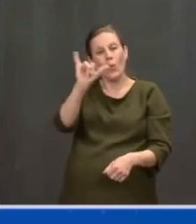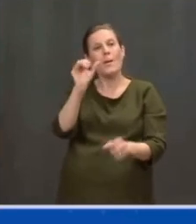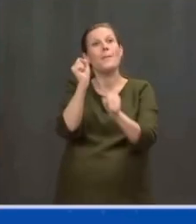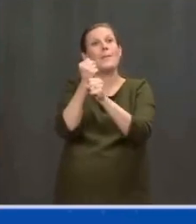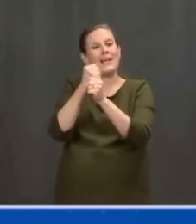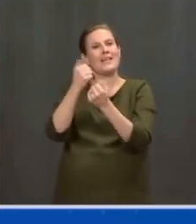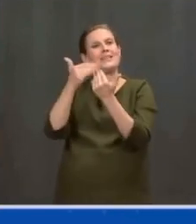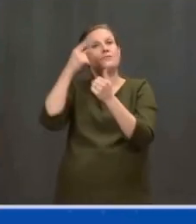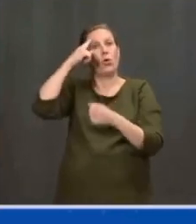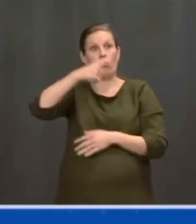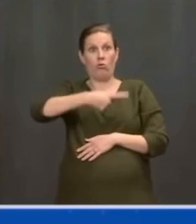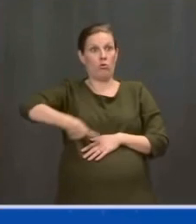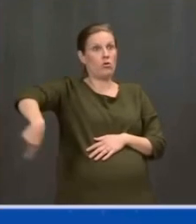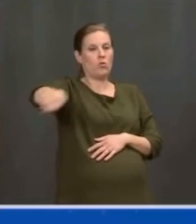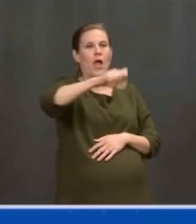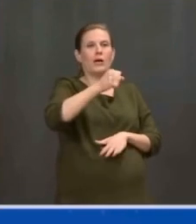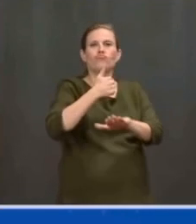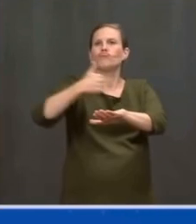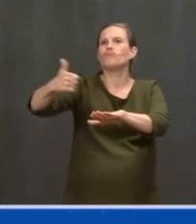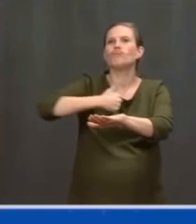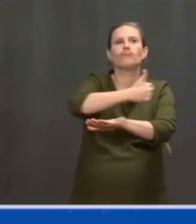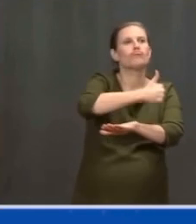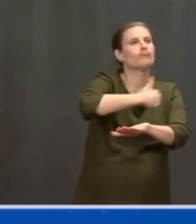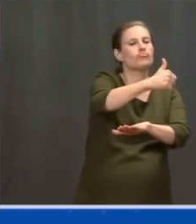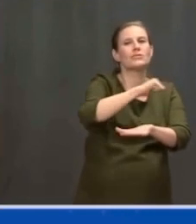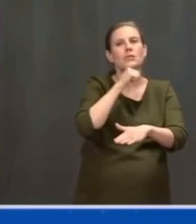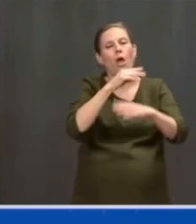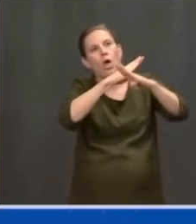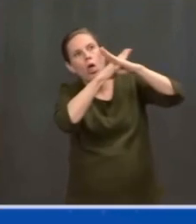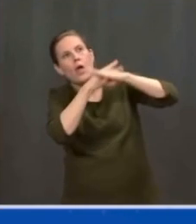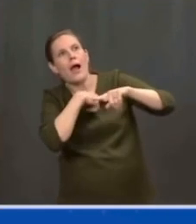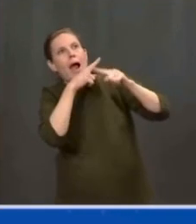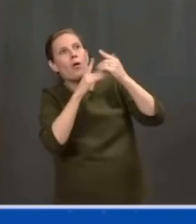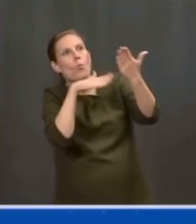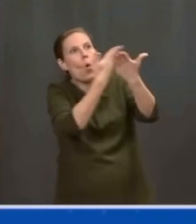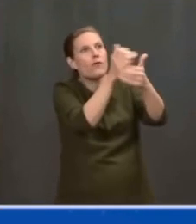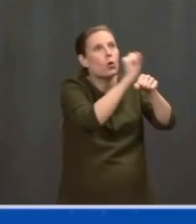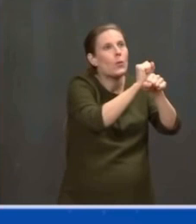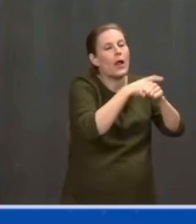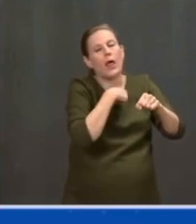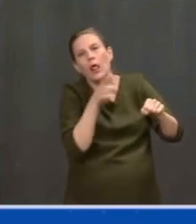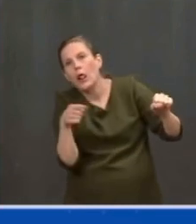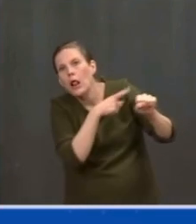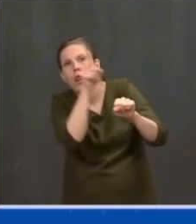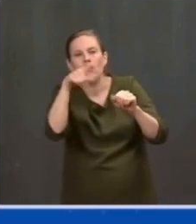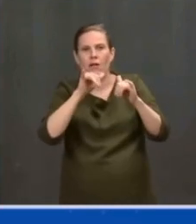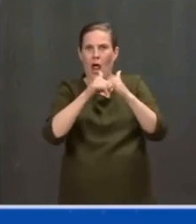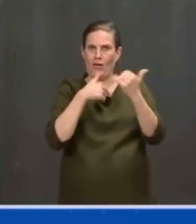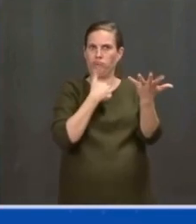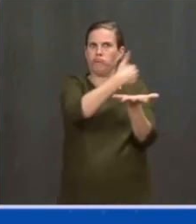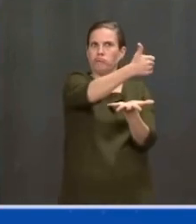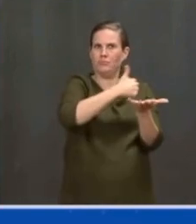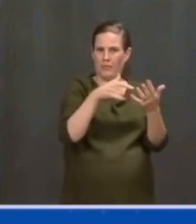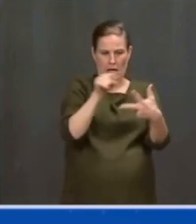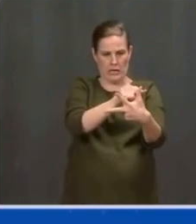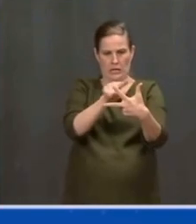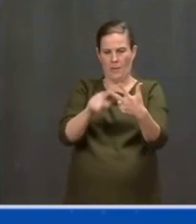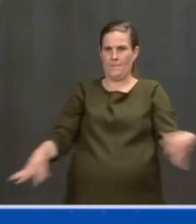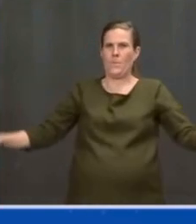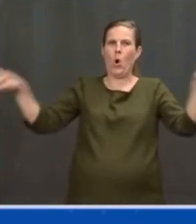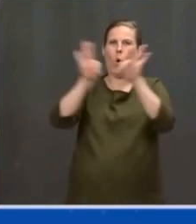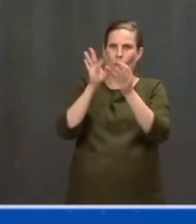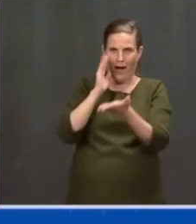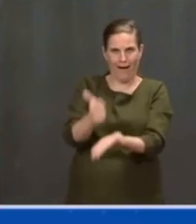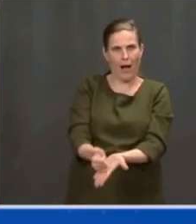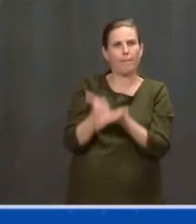work and to make us more competitive around the world. Some of you local officials know, when